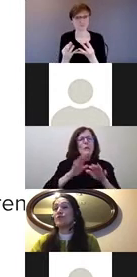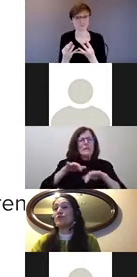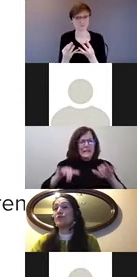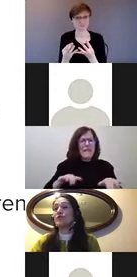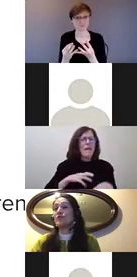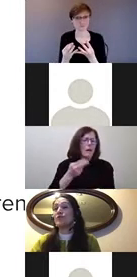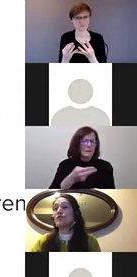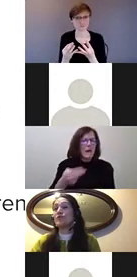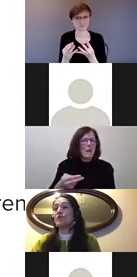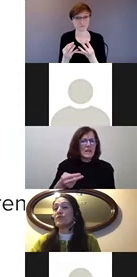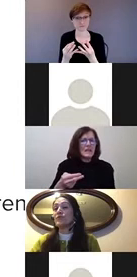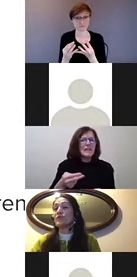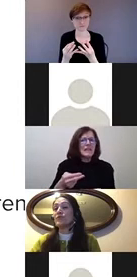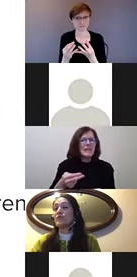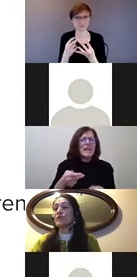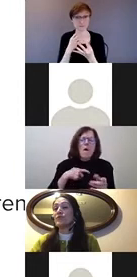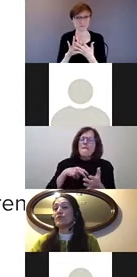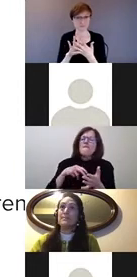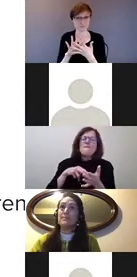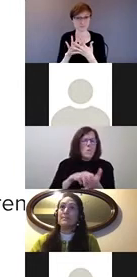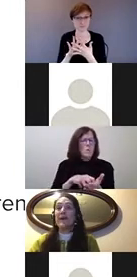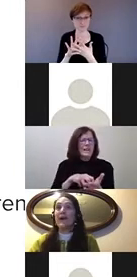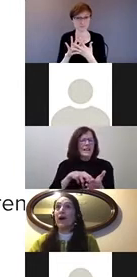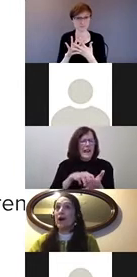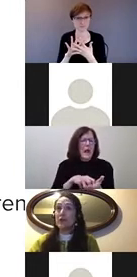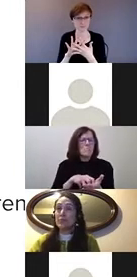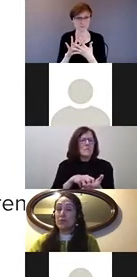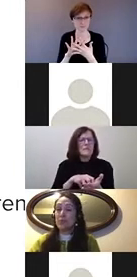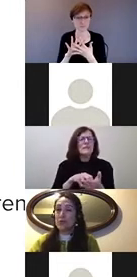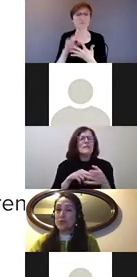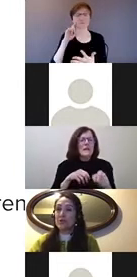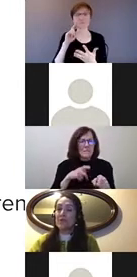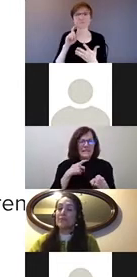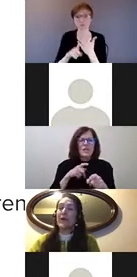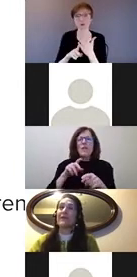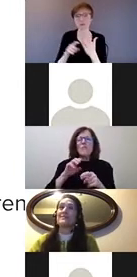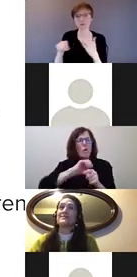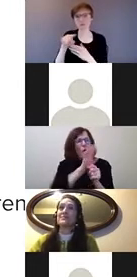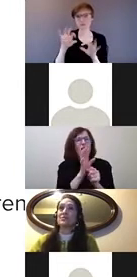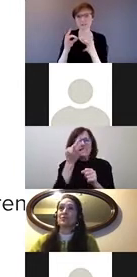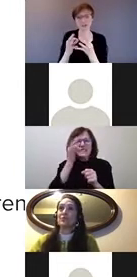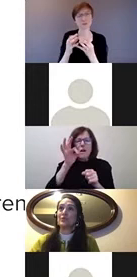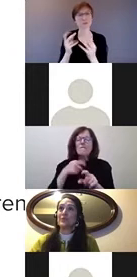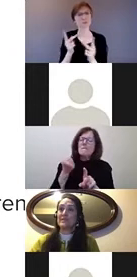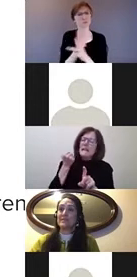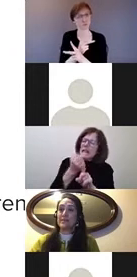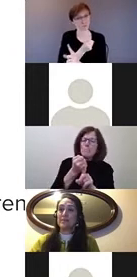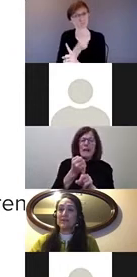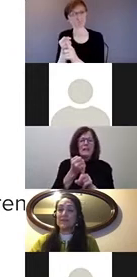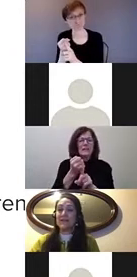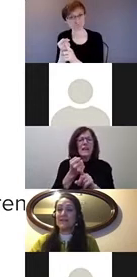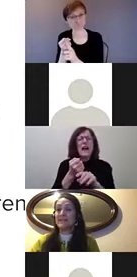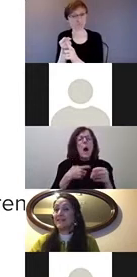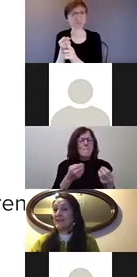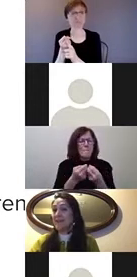found to be especially vulnerable to the impacts of COVID-19. A higher proportion